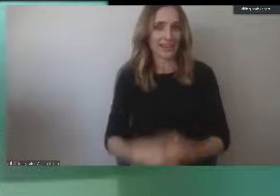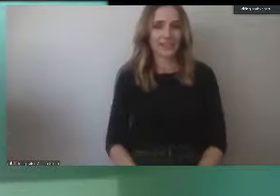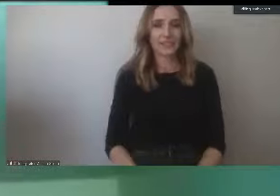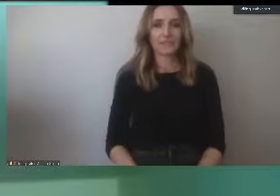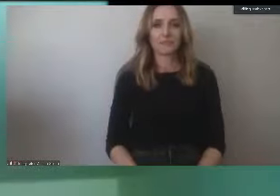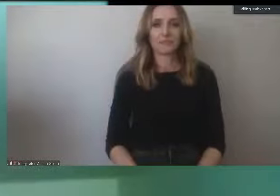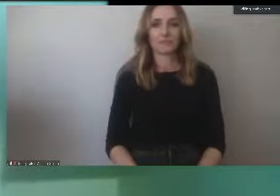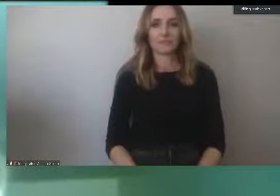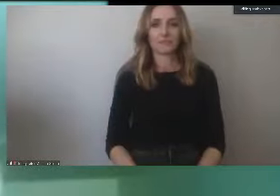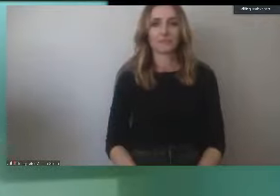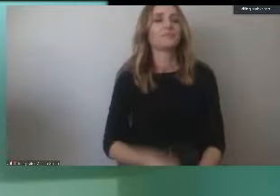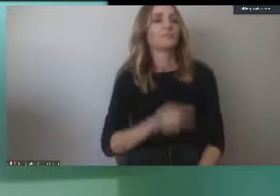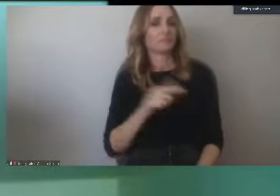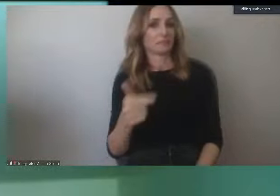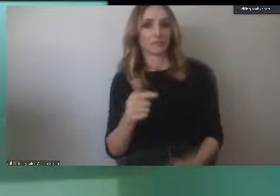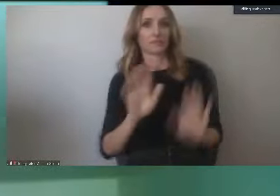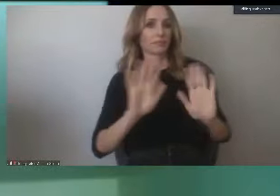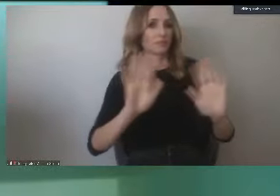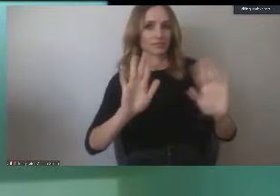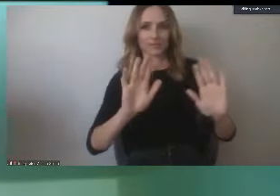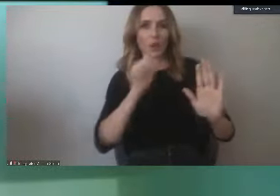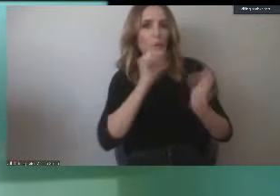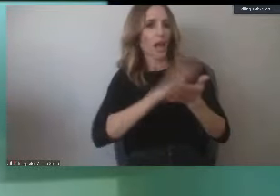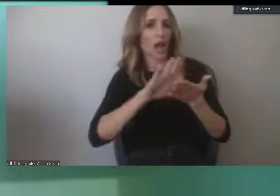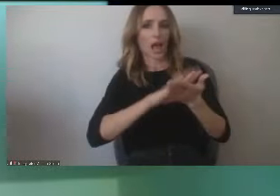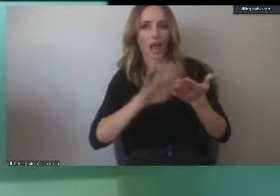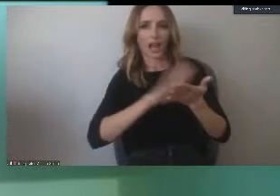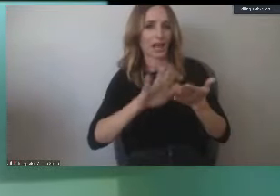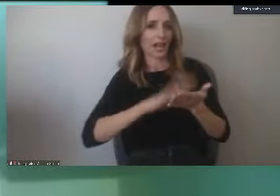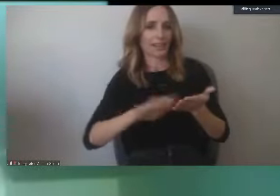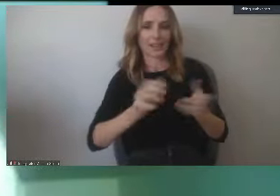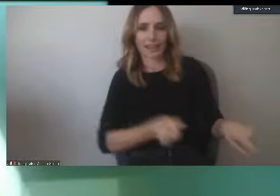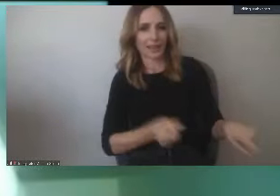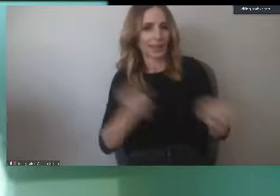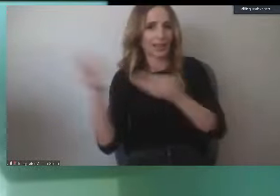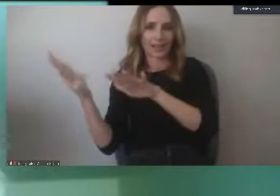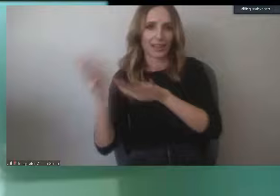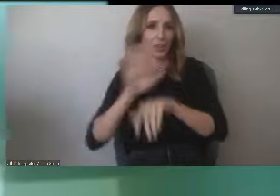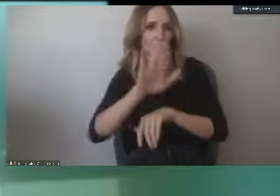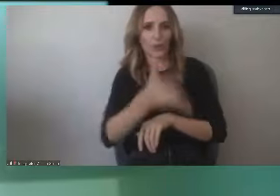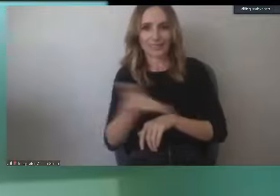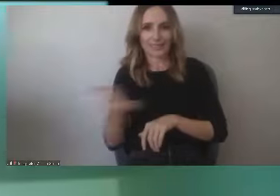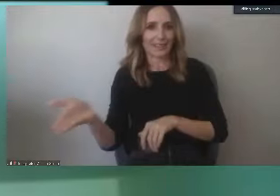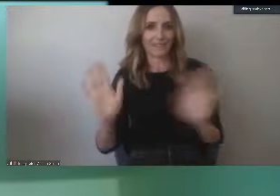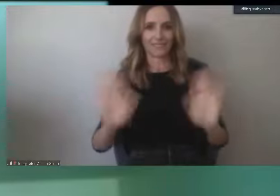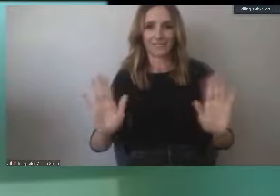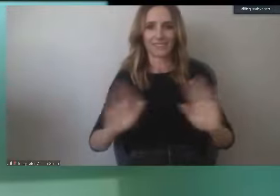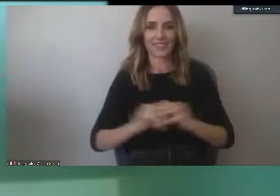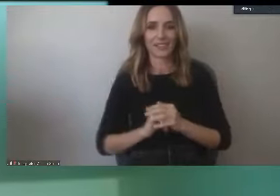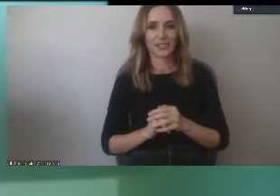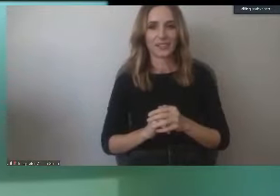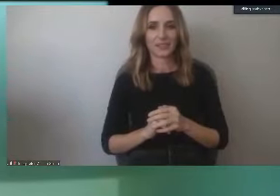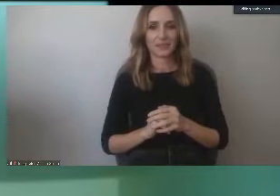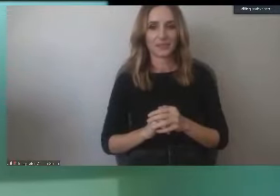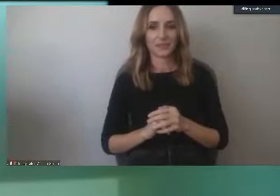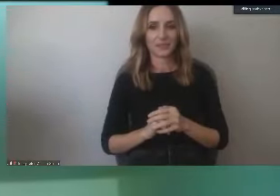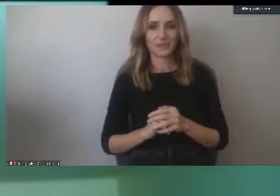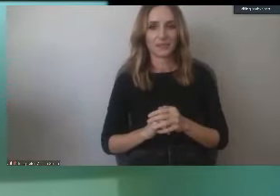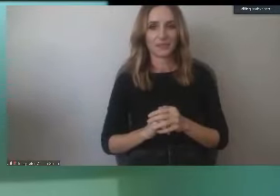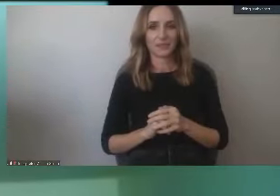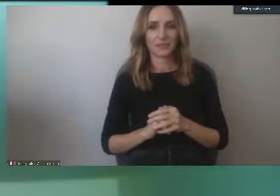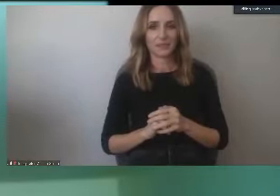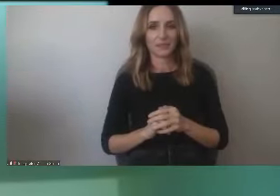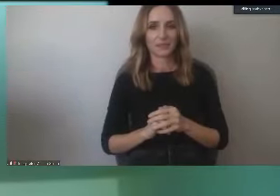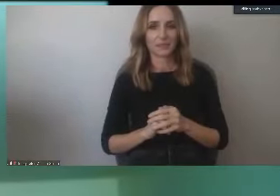Okay. It is not our intention to clean out people's belongings. Art students with their